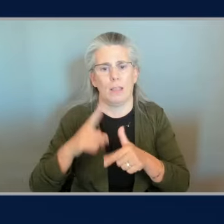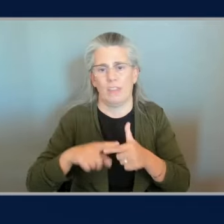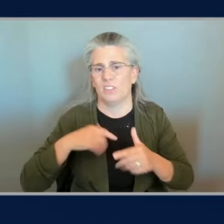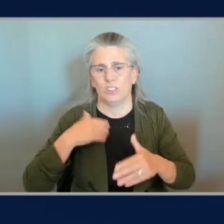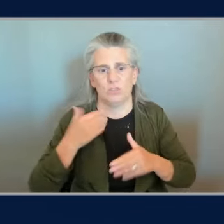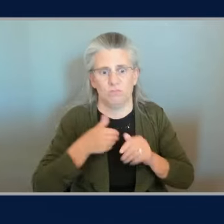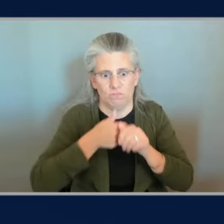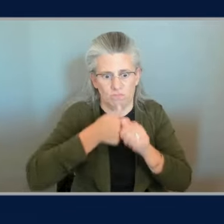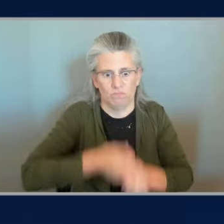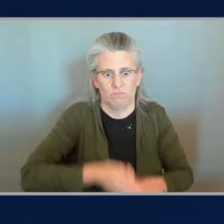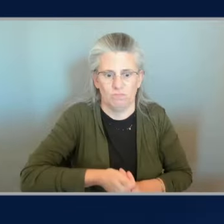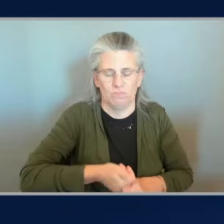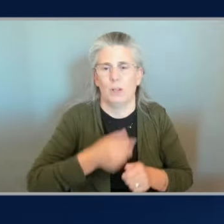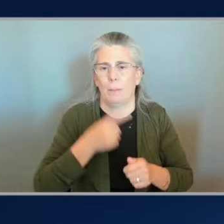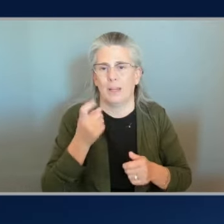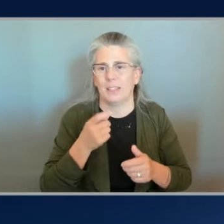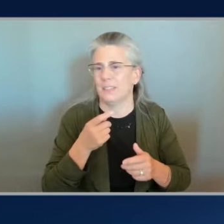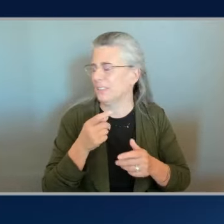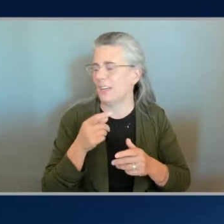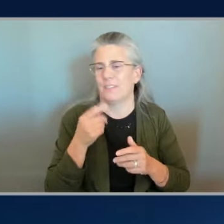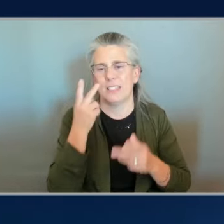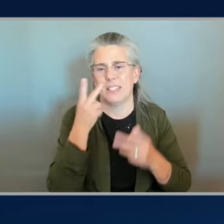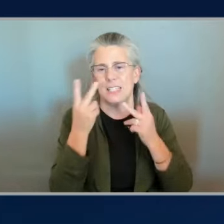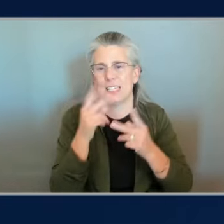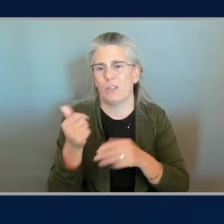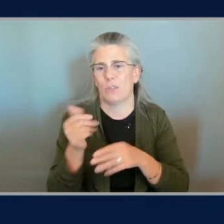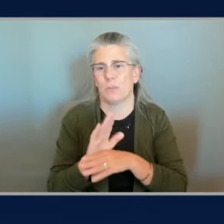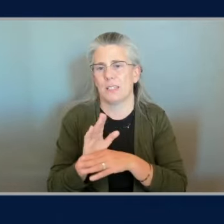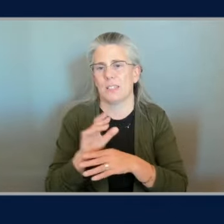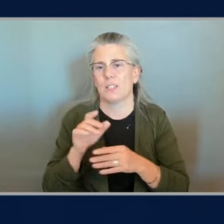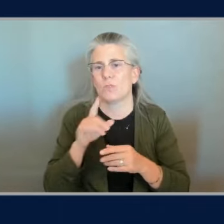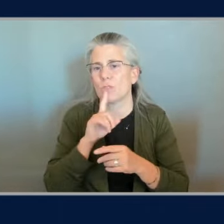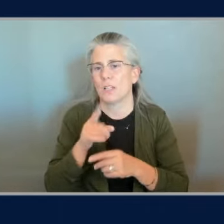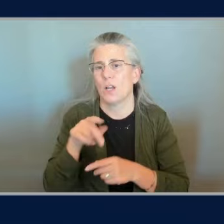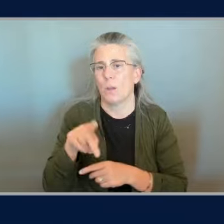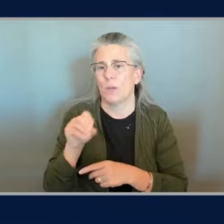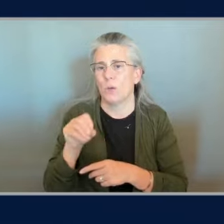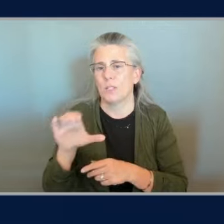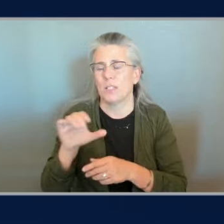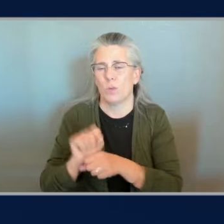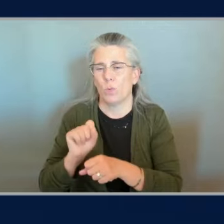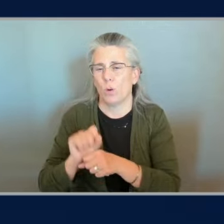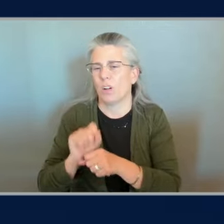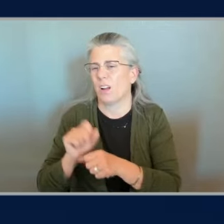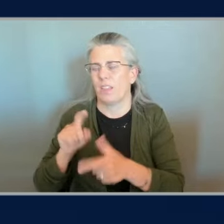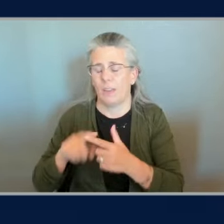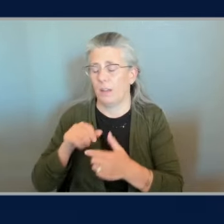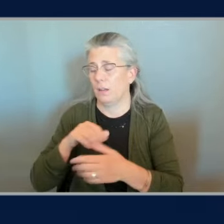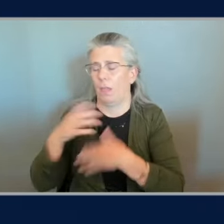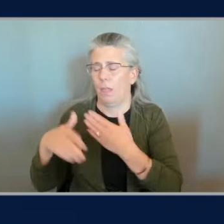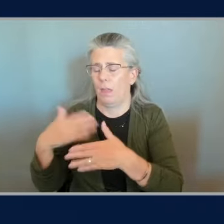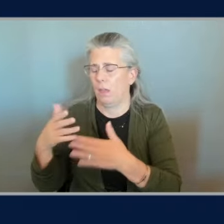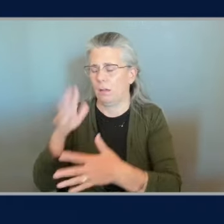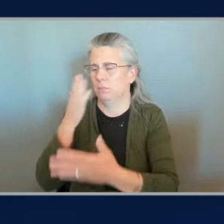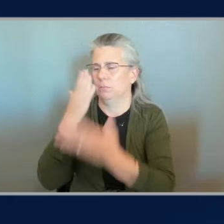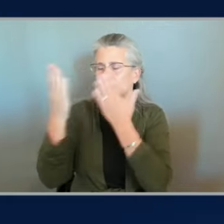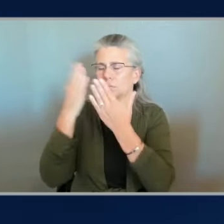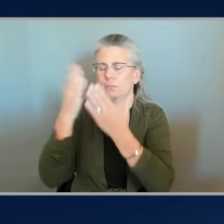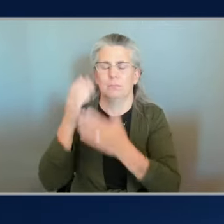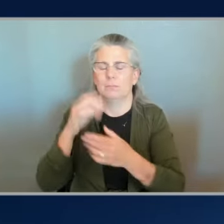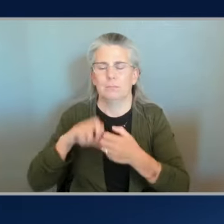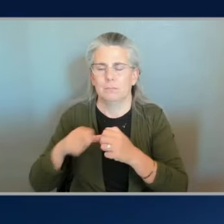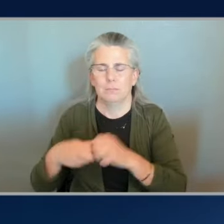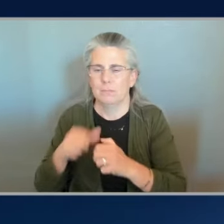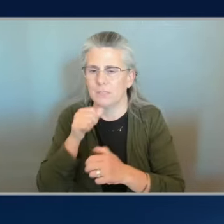poc work and it never makes it to production and and that's why you need to really work back from your customer work back from the problem that you're trying to solve don't